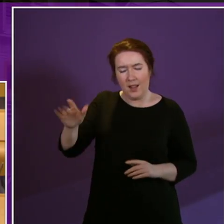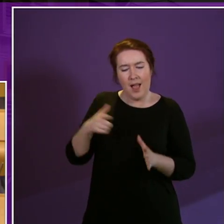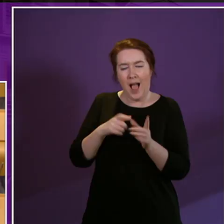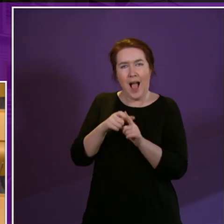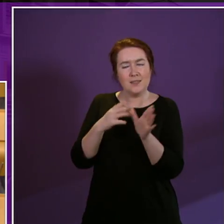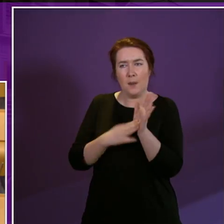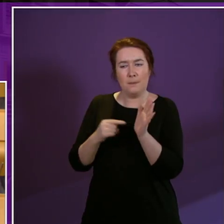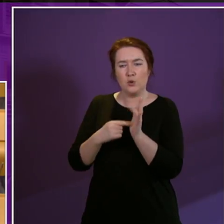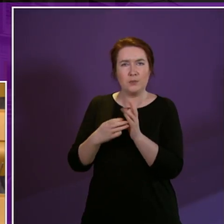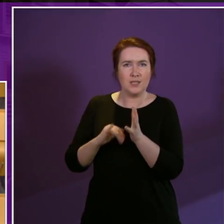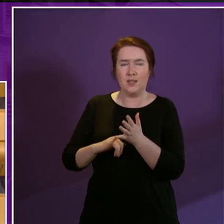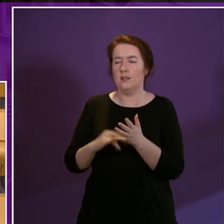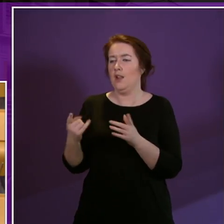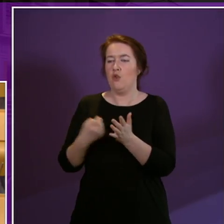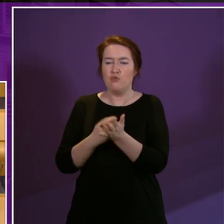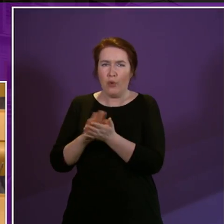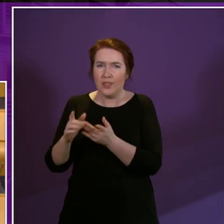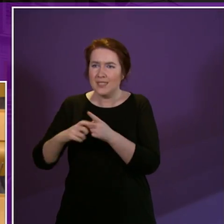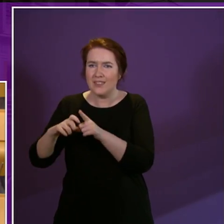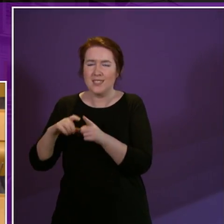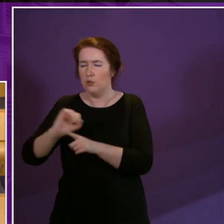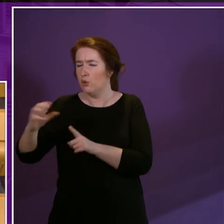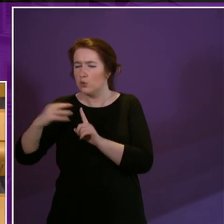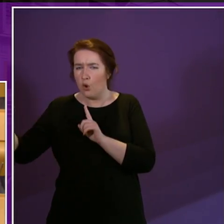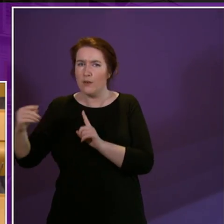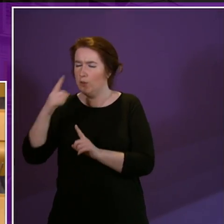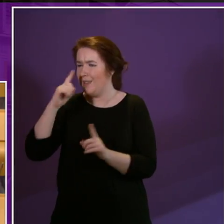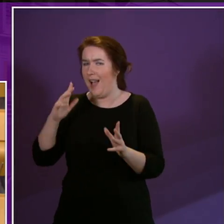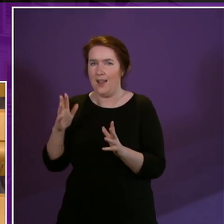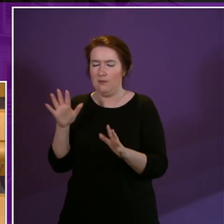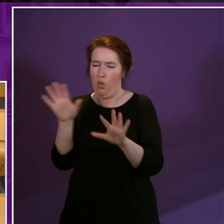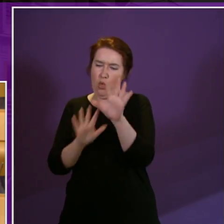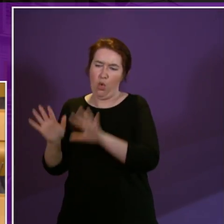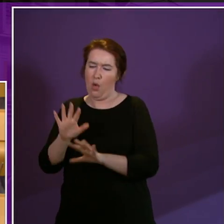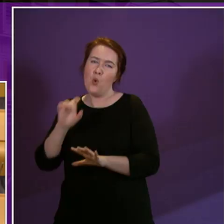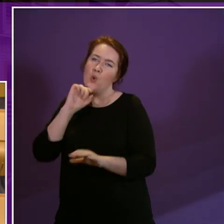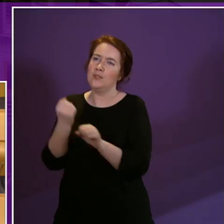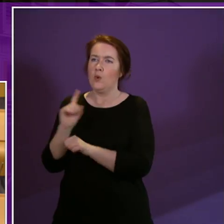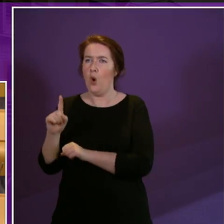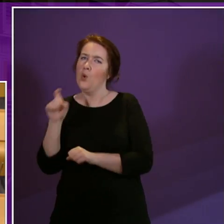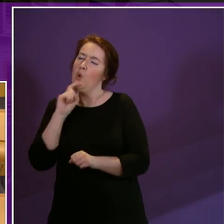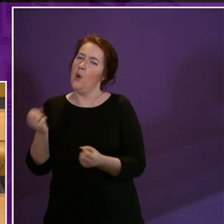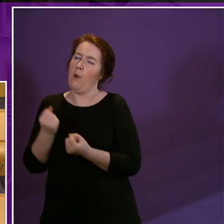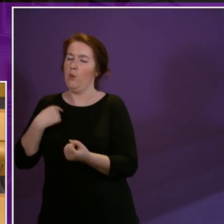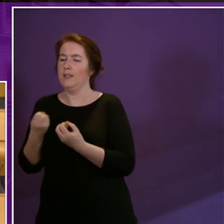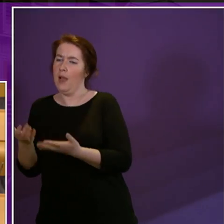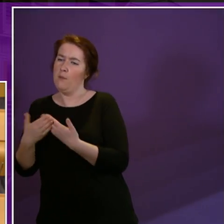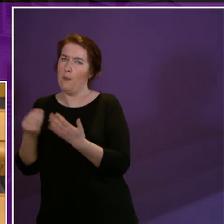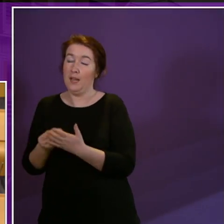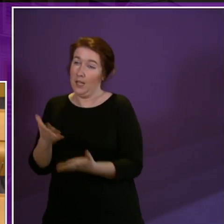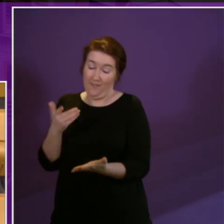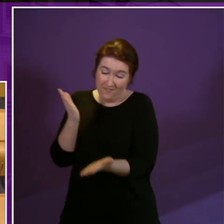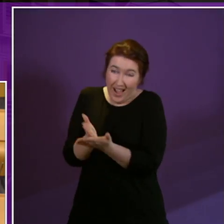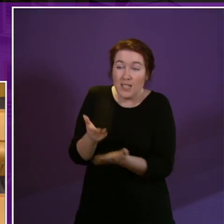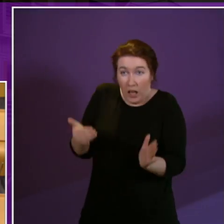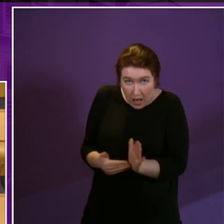Tompkins and Ruth Davidson's Tories in Scotland can play around with who did what when they were in power. The fact is right now that the